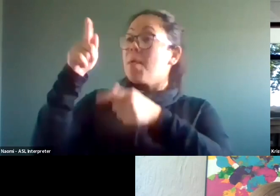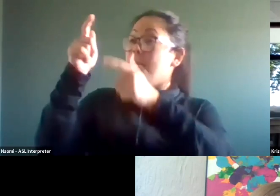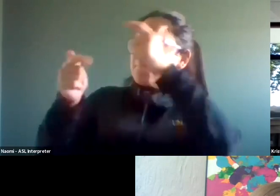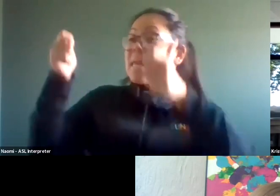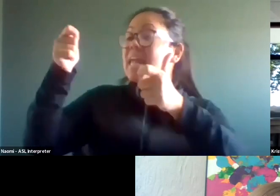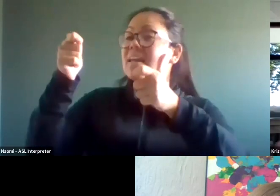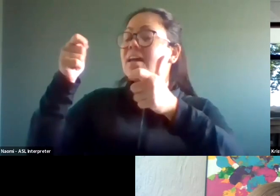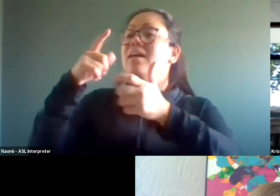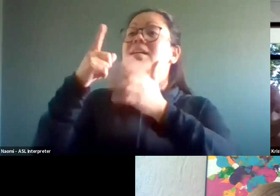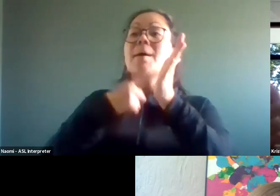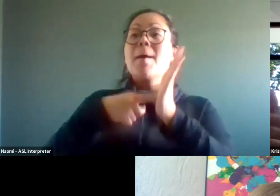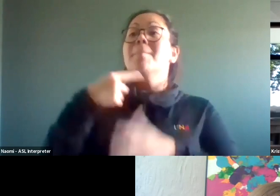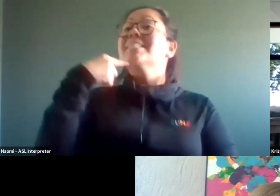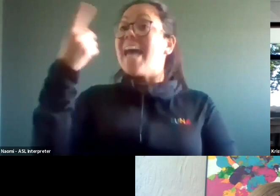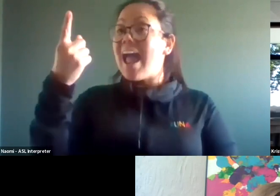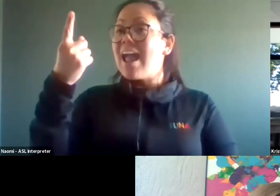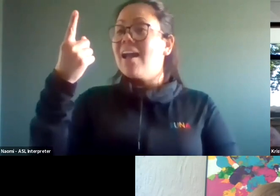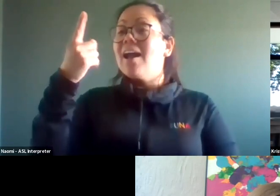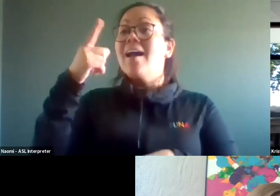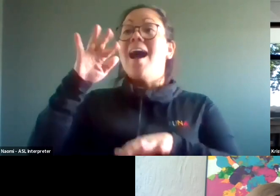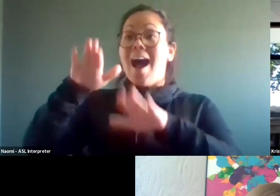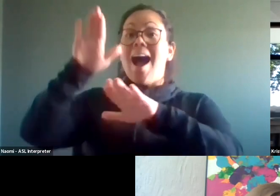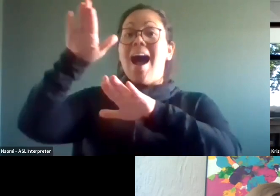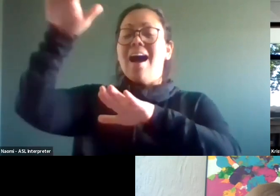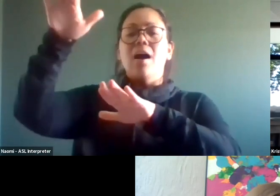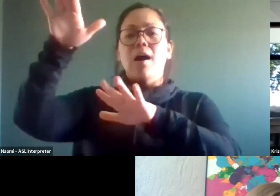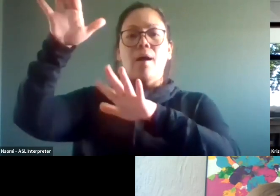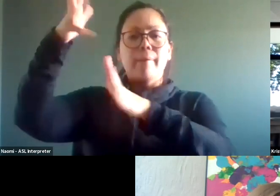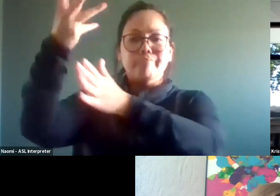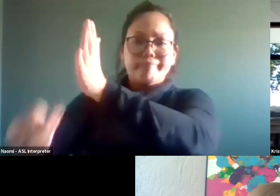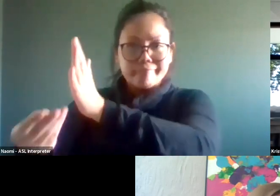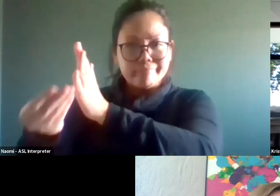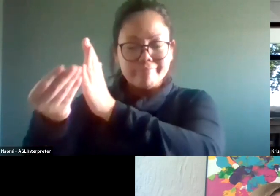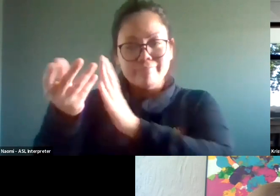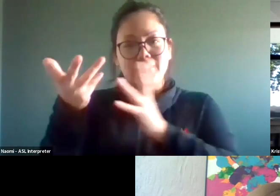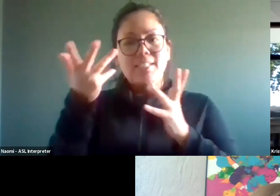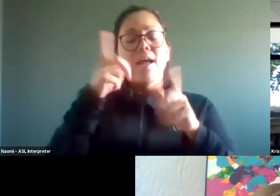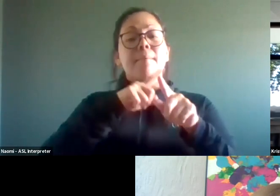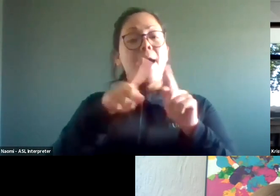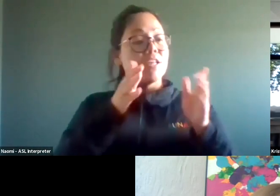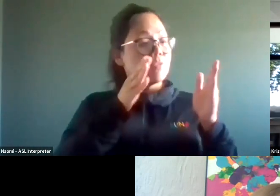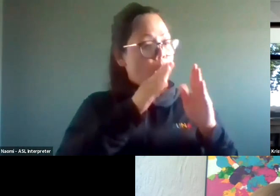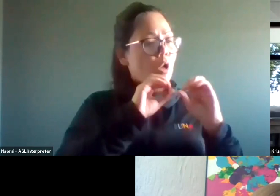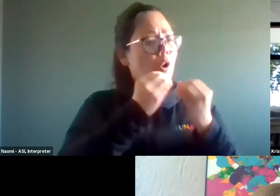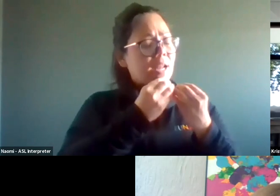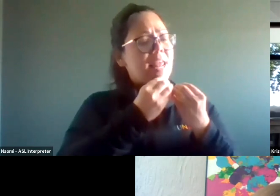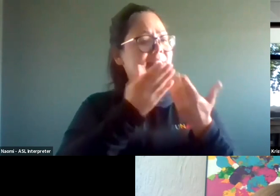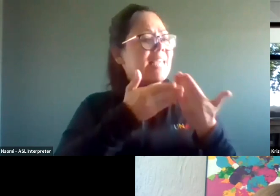to get lost in the pipeline as I got kind of passed around between department heads for smaller organizations.